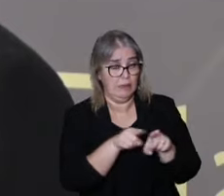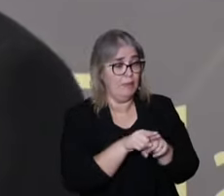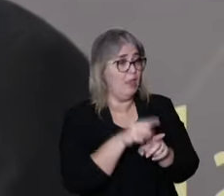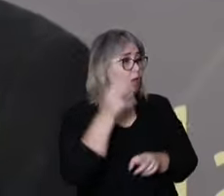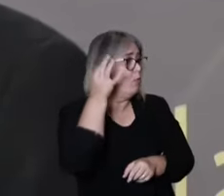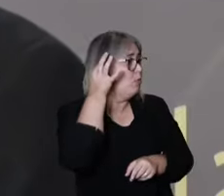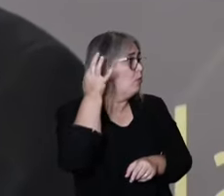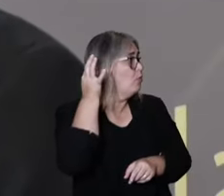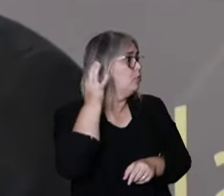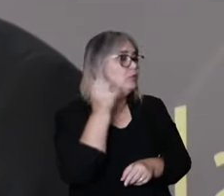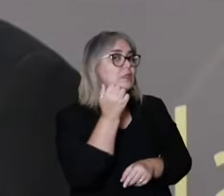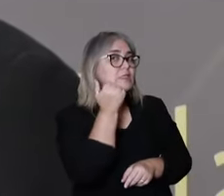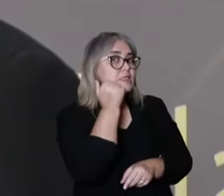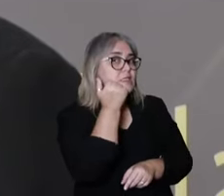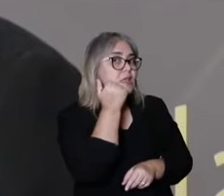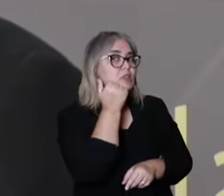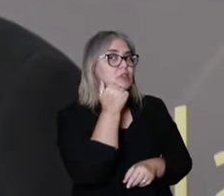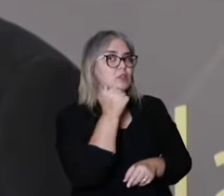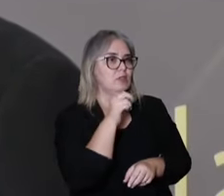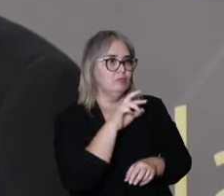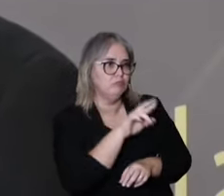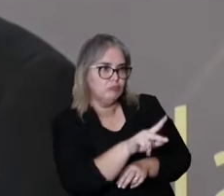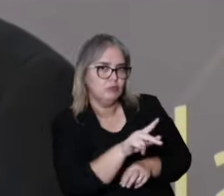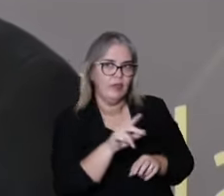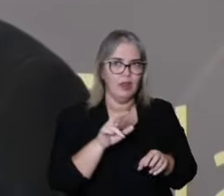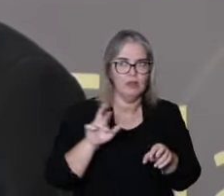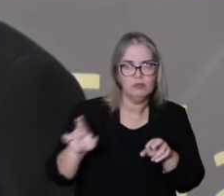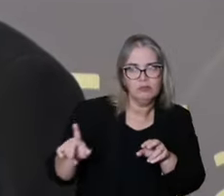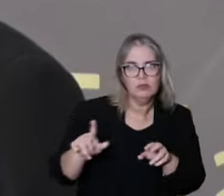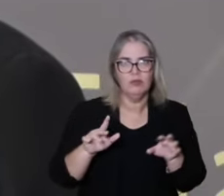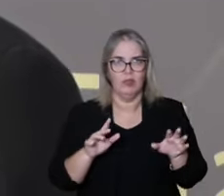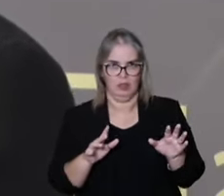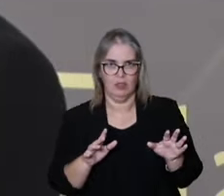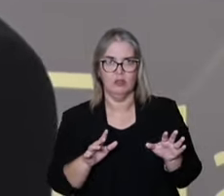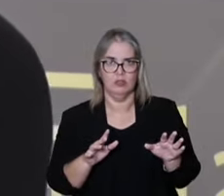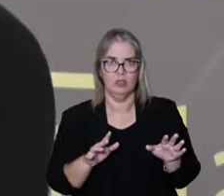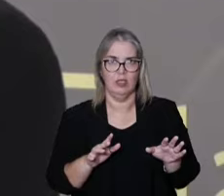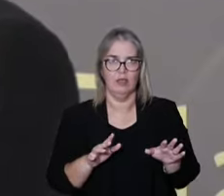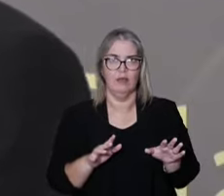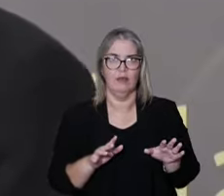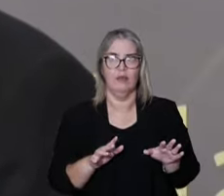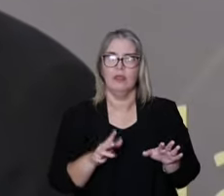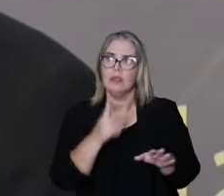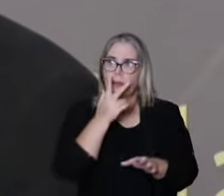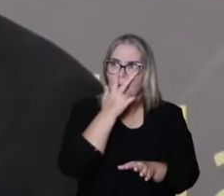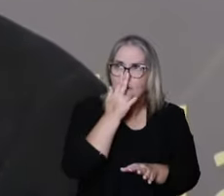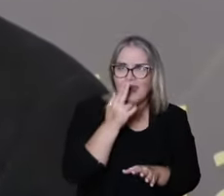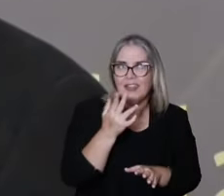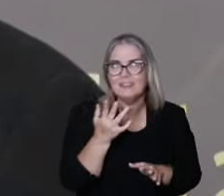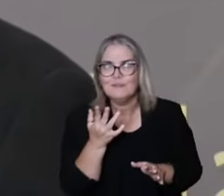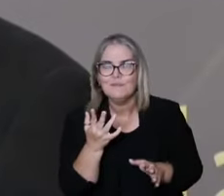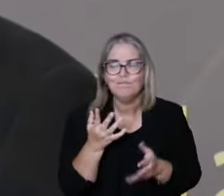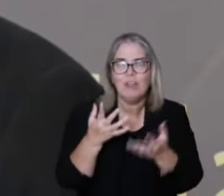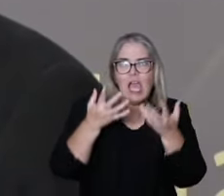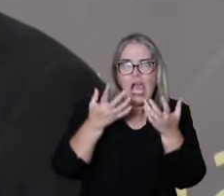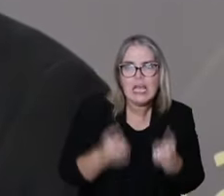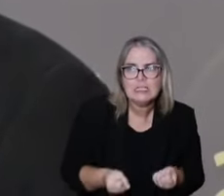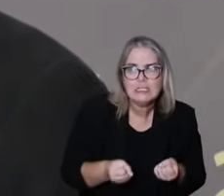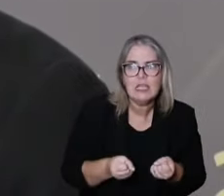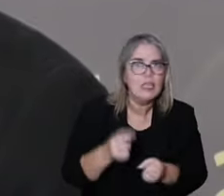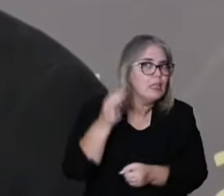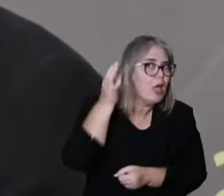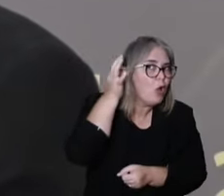following a protocol until you get to this moment where you accept